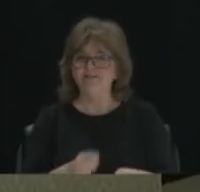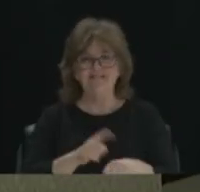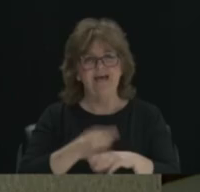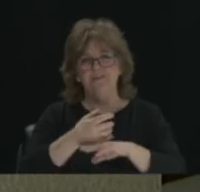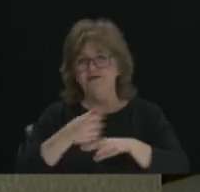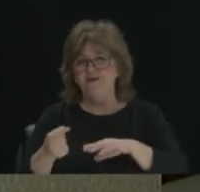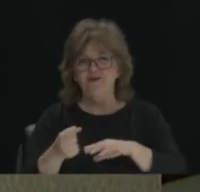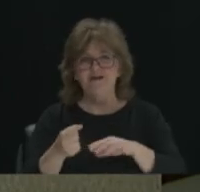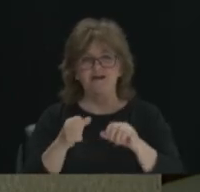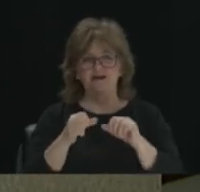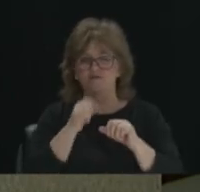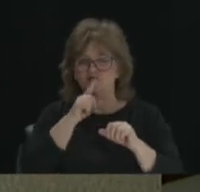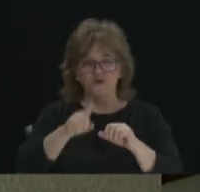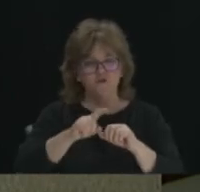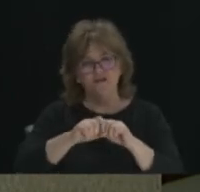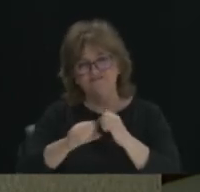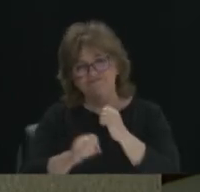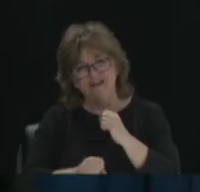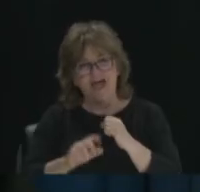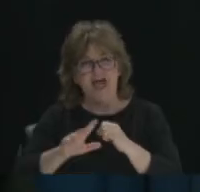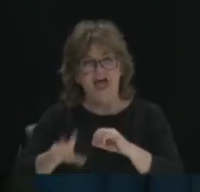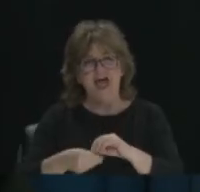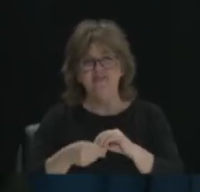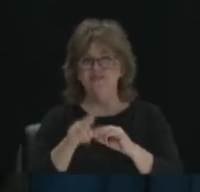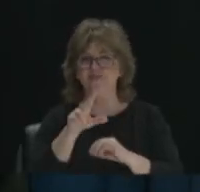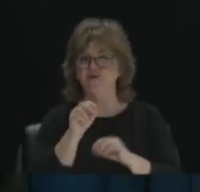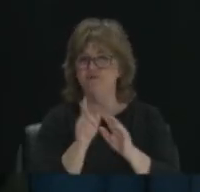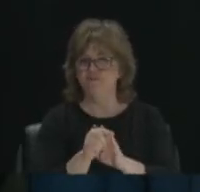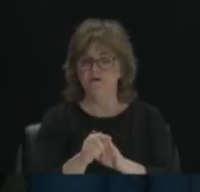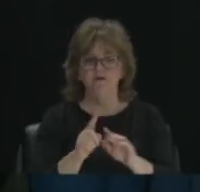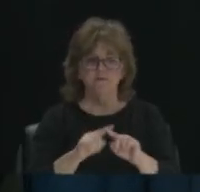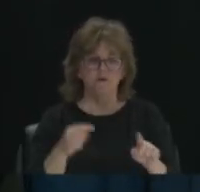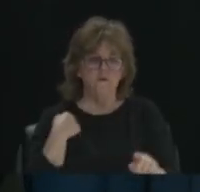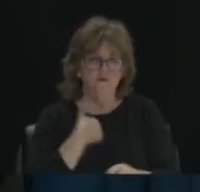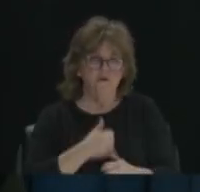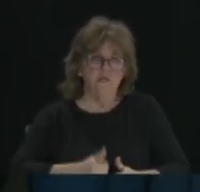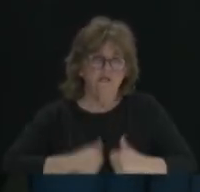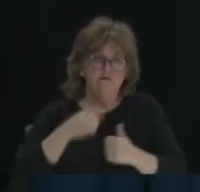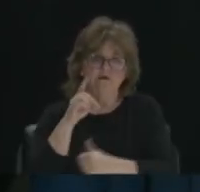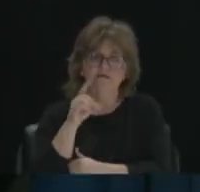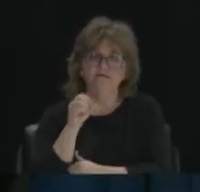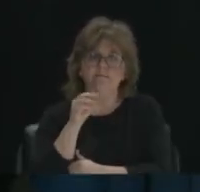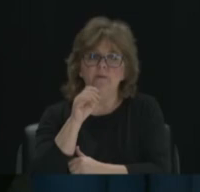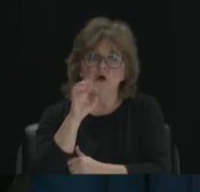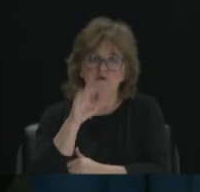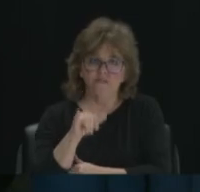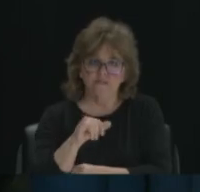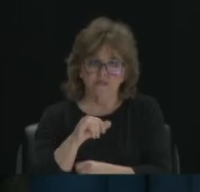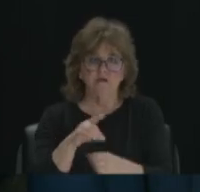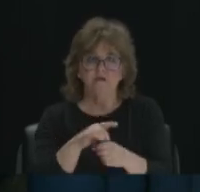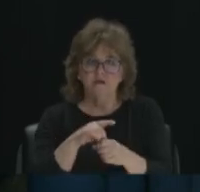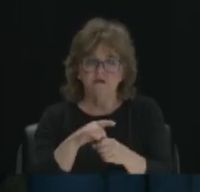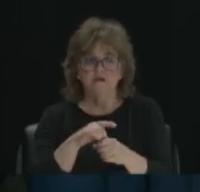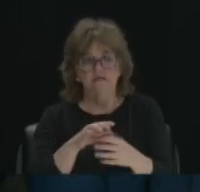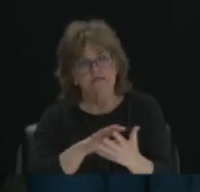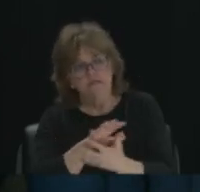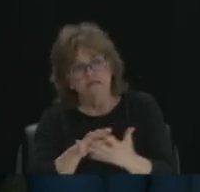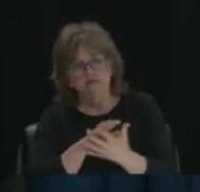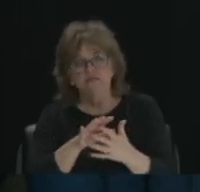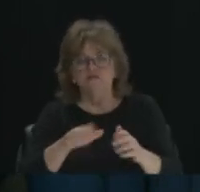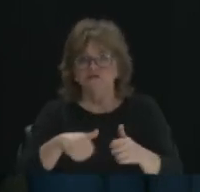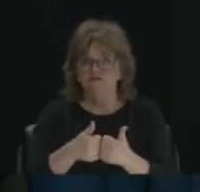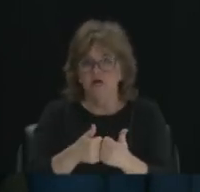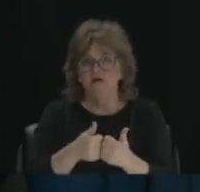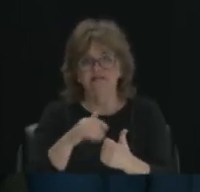go another 30 minutes, I'm sure. We live in a democracy and that democracy is messy. It's challenging. Right now, honestly, it's a